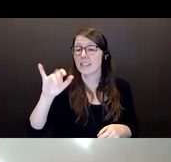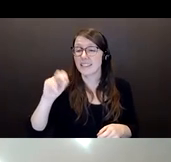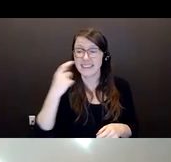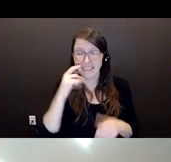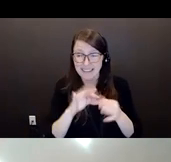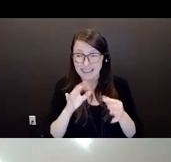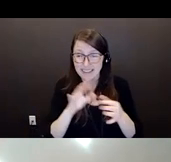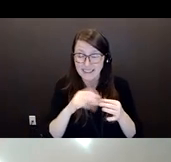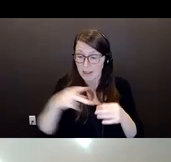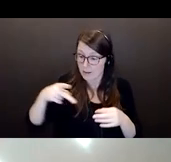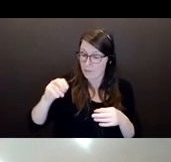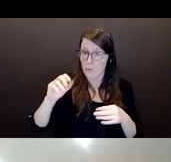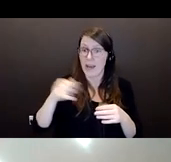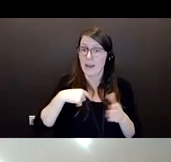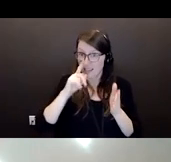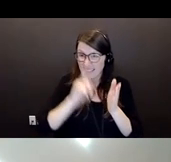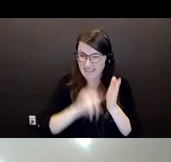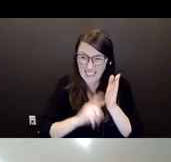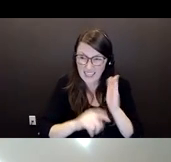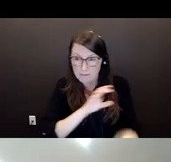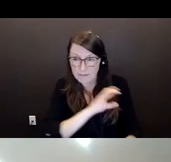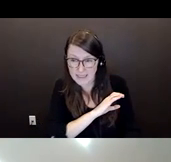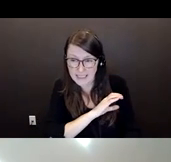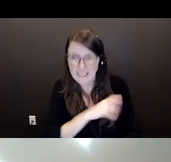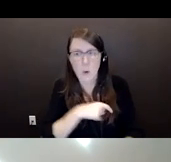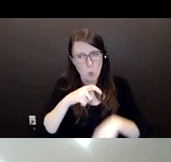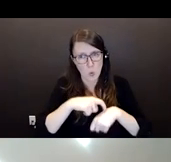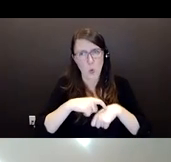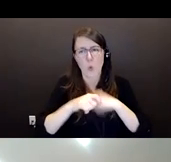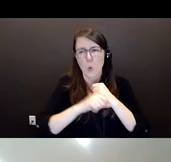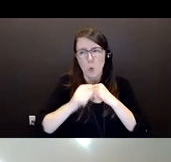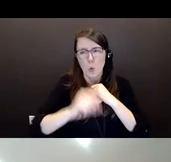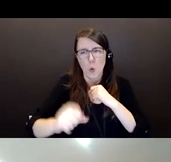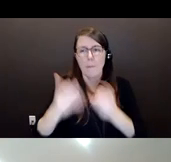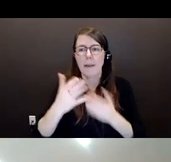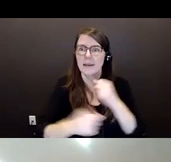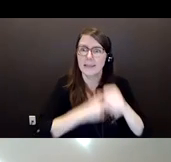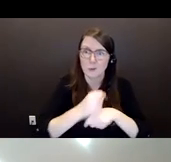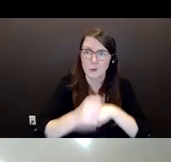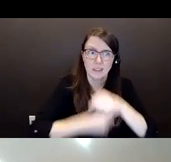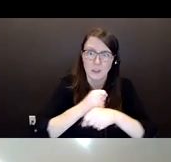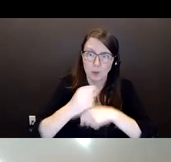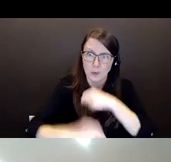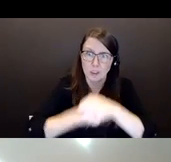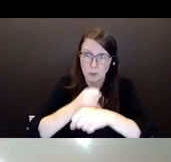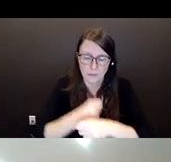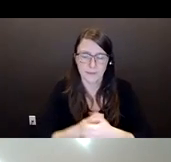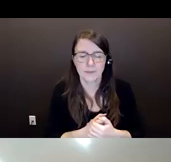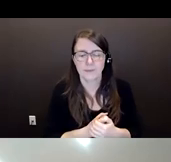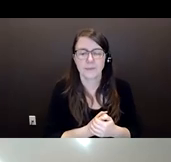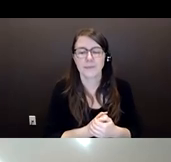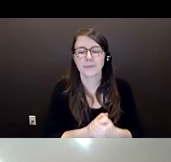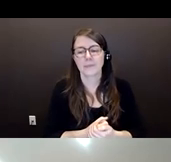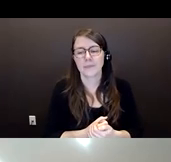that investigation to take place and sometimes years depending on the circumstances. I just wanted to